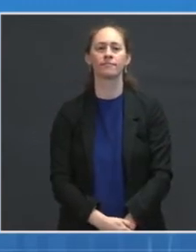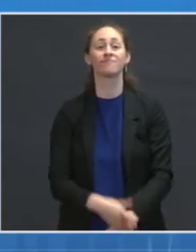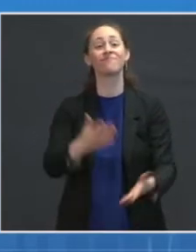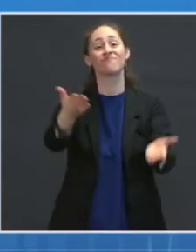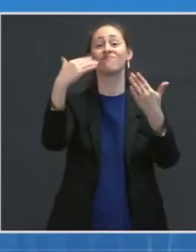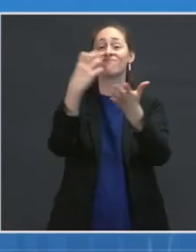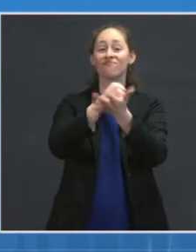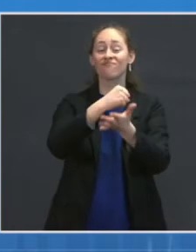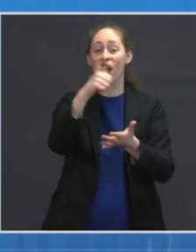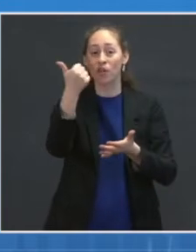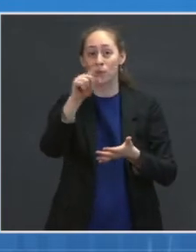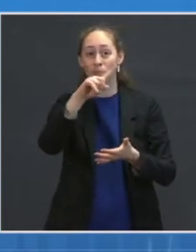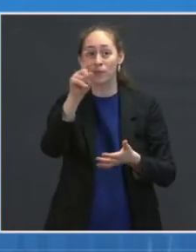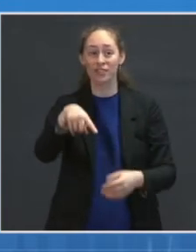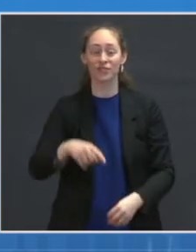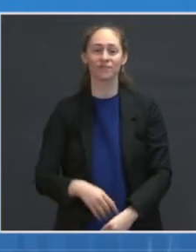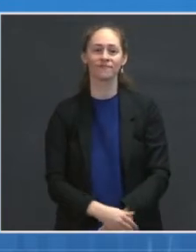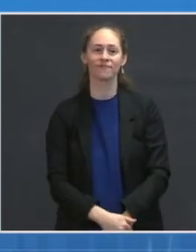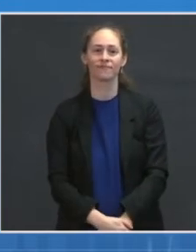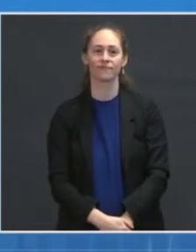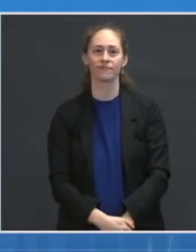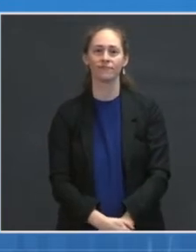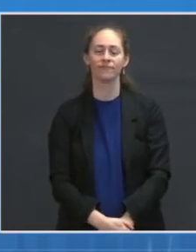Next, we'll go to Brenda Goodman at WebMD.